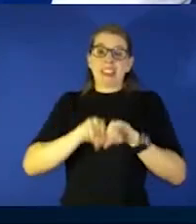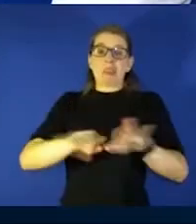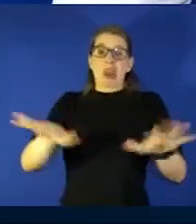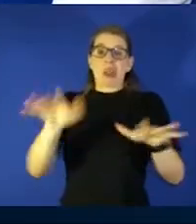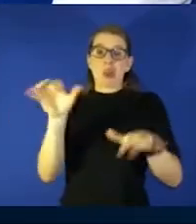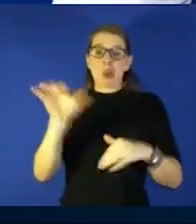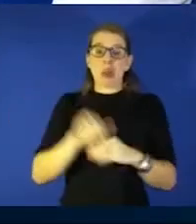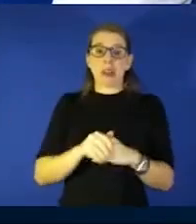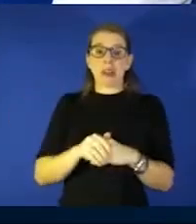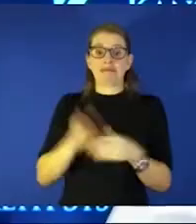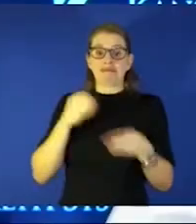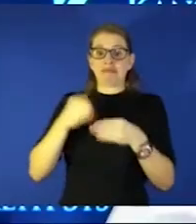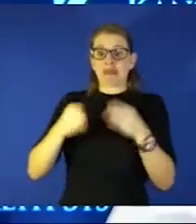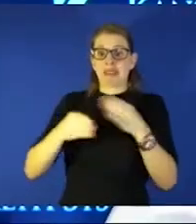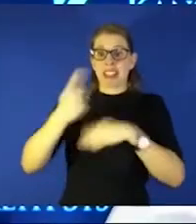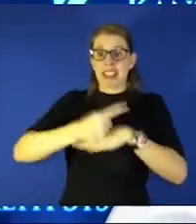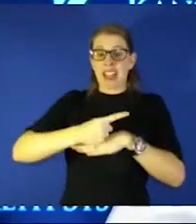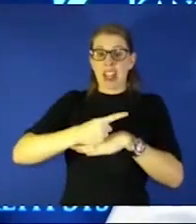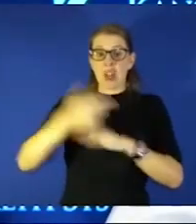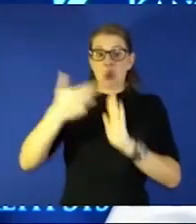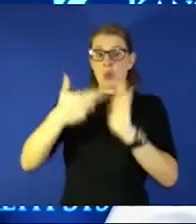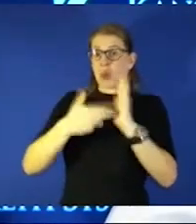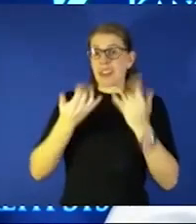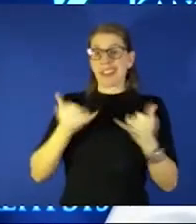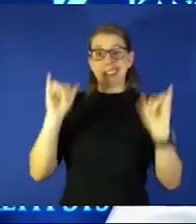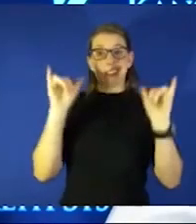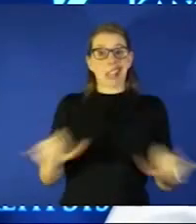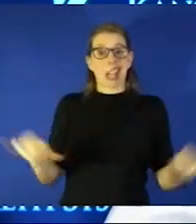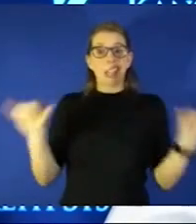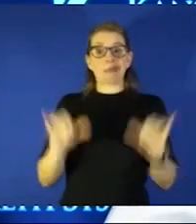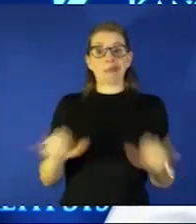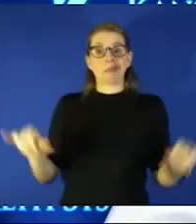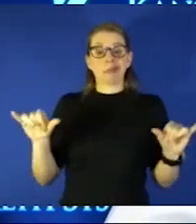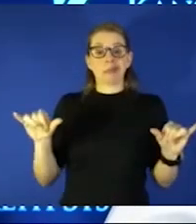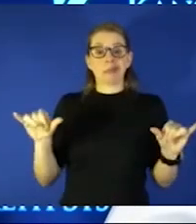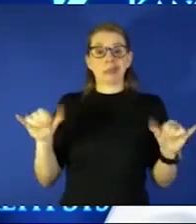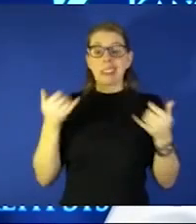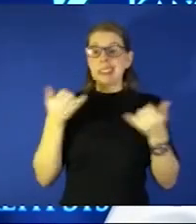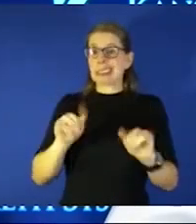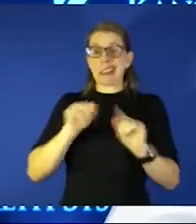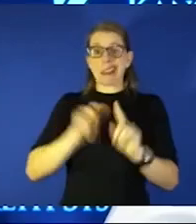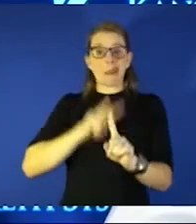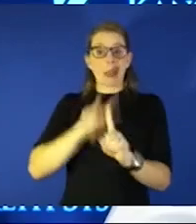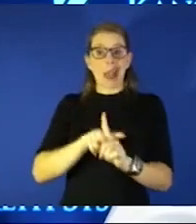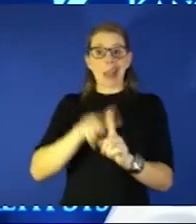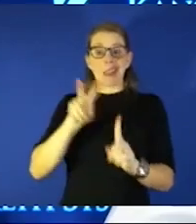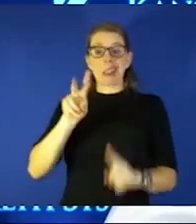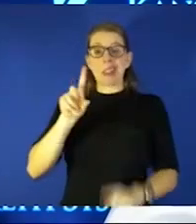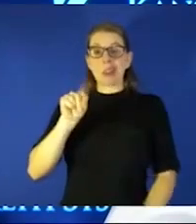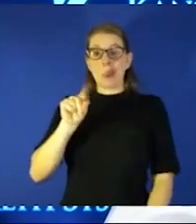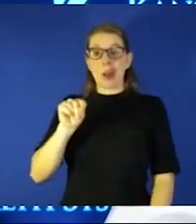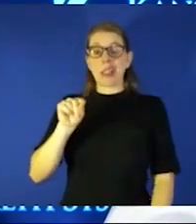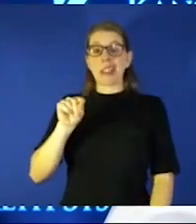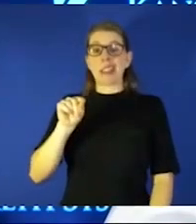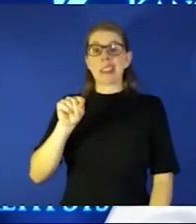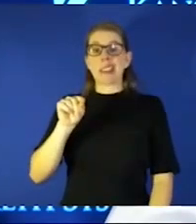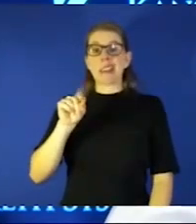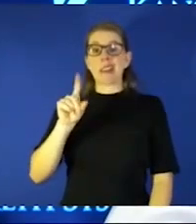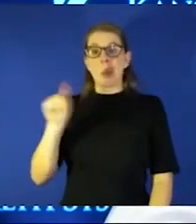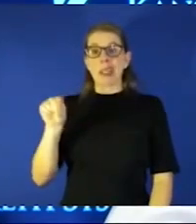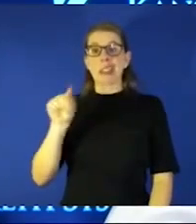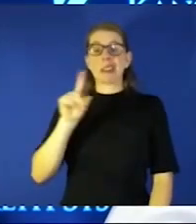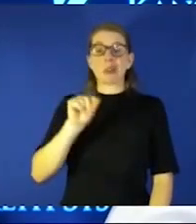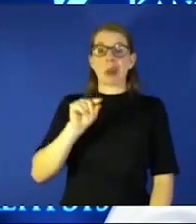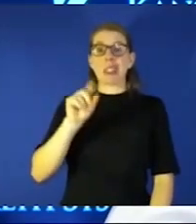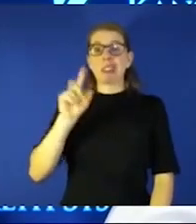Jess the rules are still the same rules they still apply in 2020 and 2022 and we are really tired